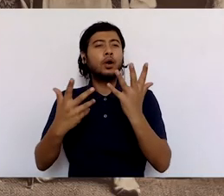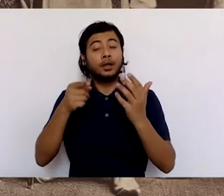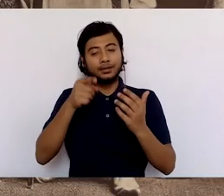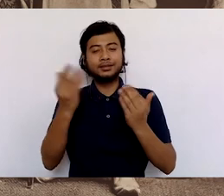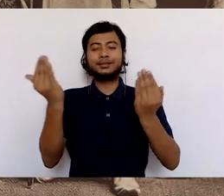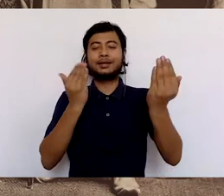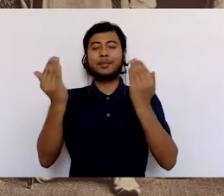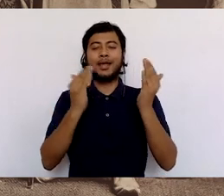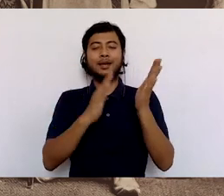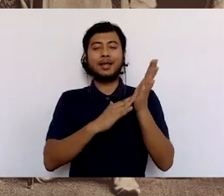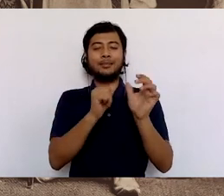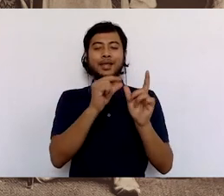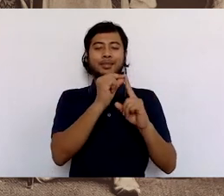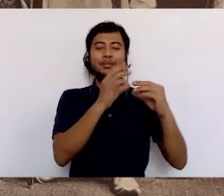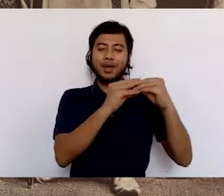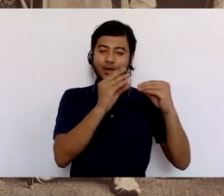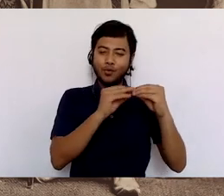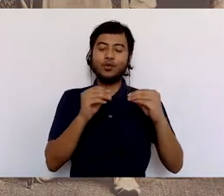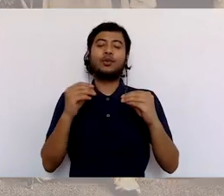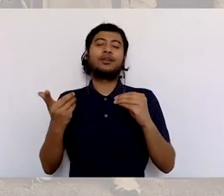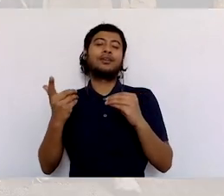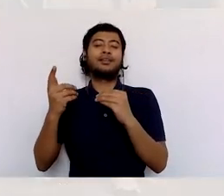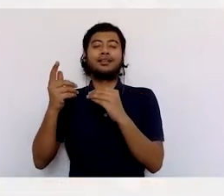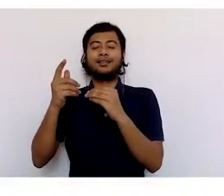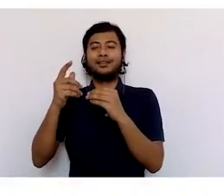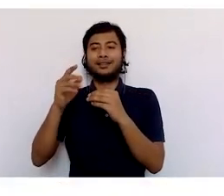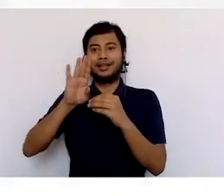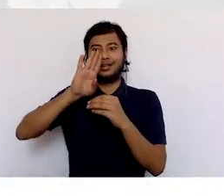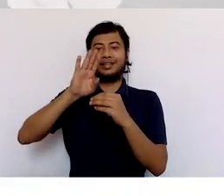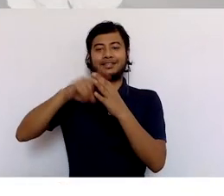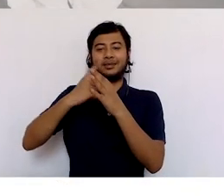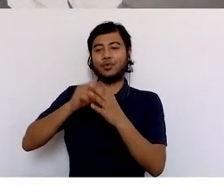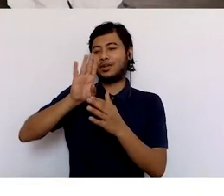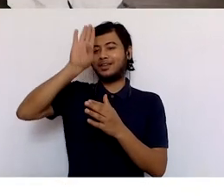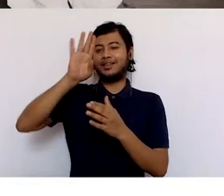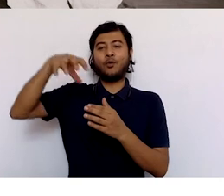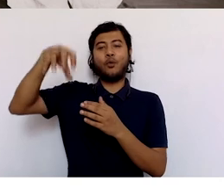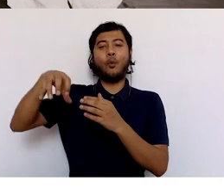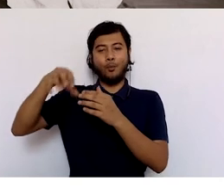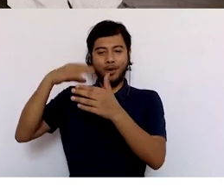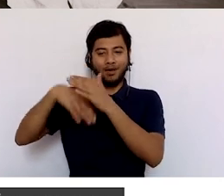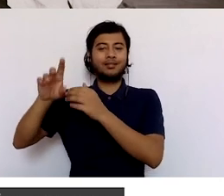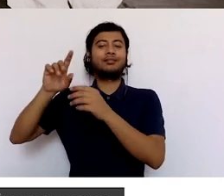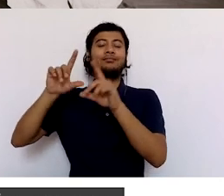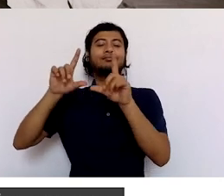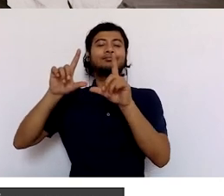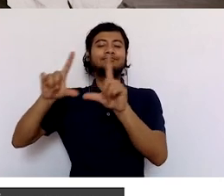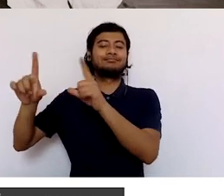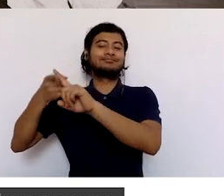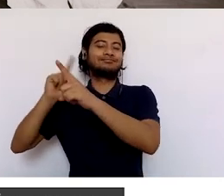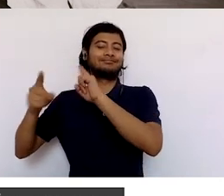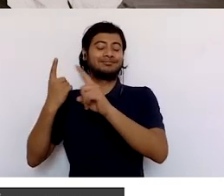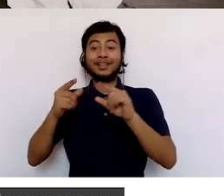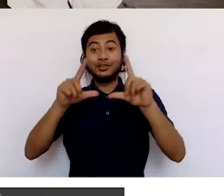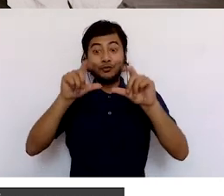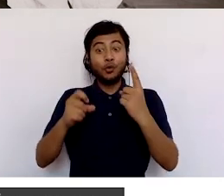collections. Multiple images of a sitter also function as variations on a theme. Together, they reveal